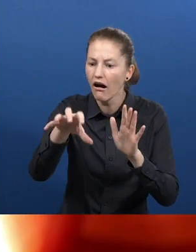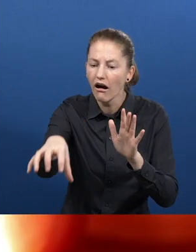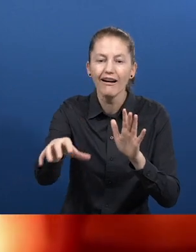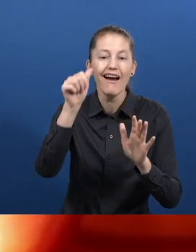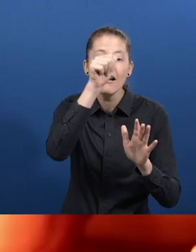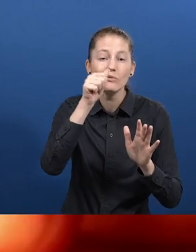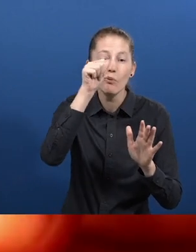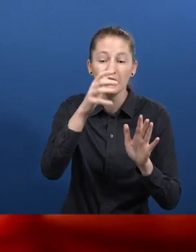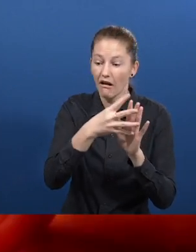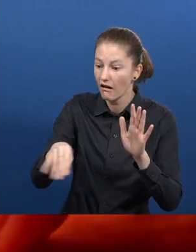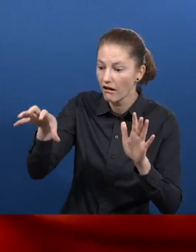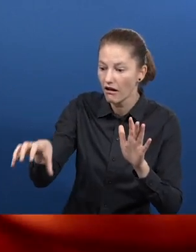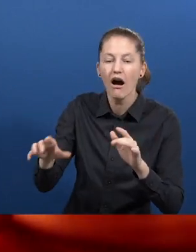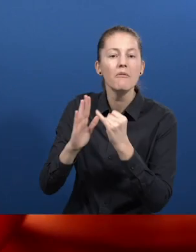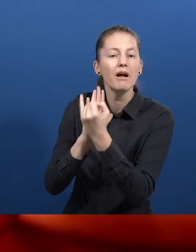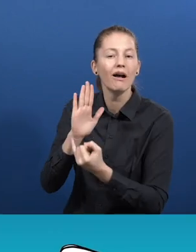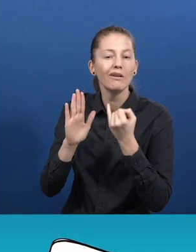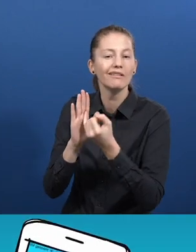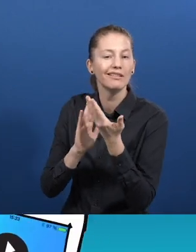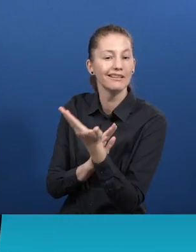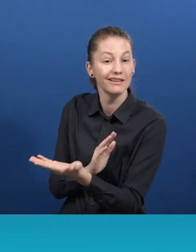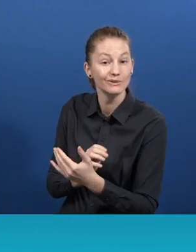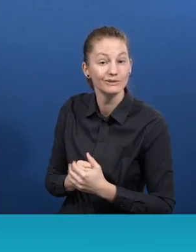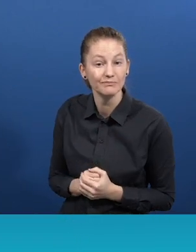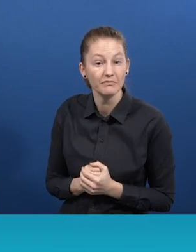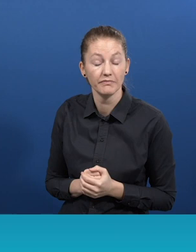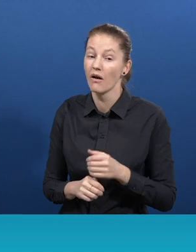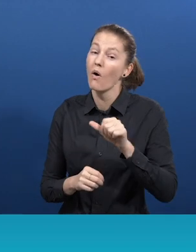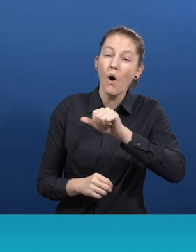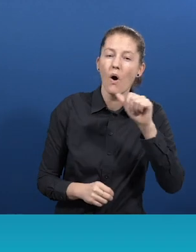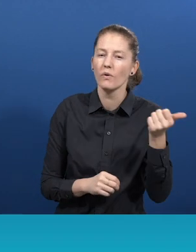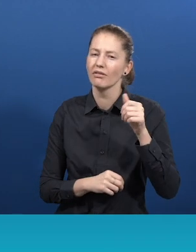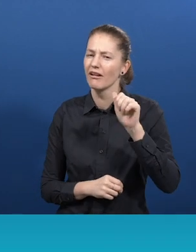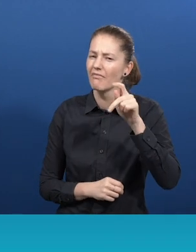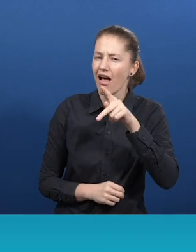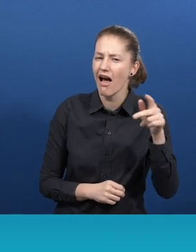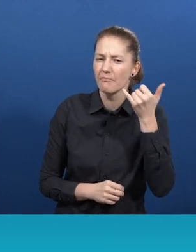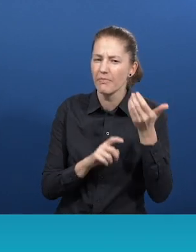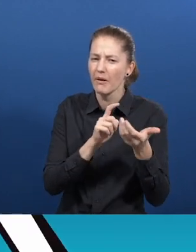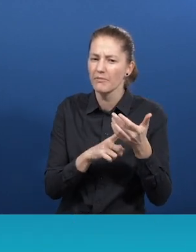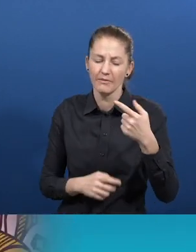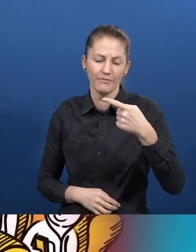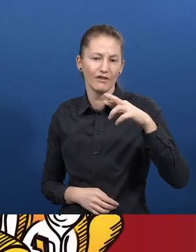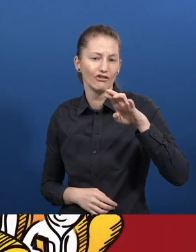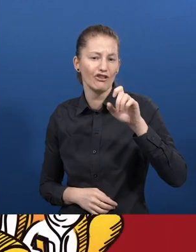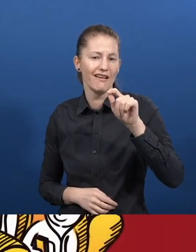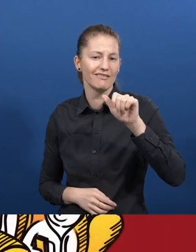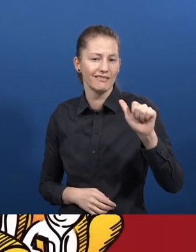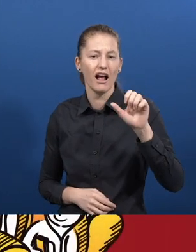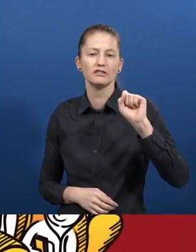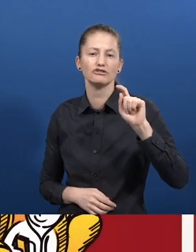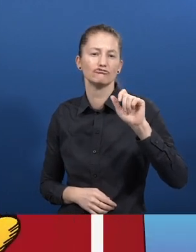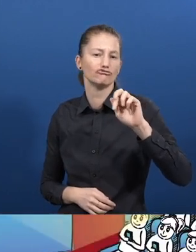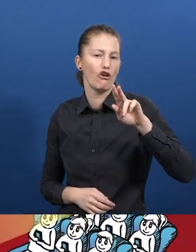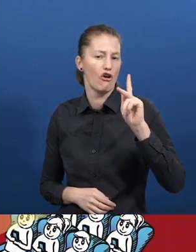replicated to Ethiopia and Mauritius and Greta und Stark's mobile app Greta, providing captioning and audio description,